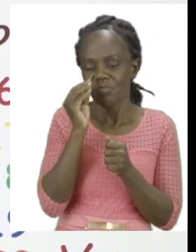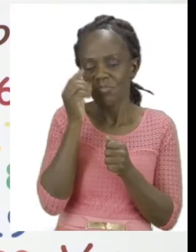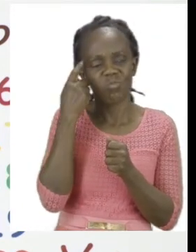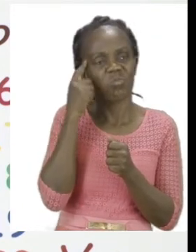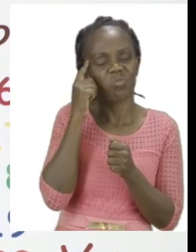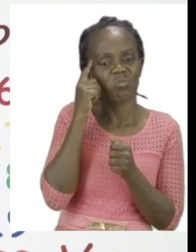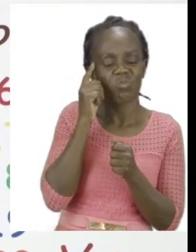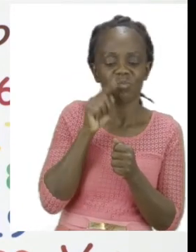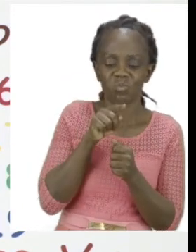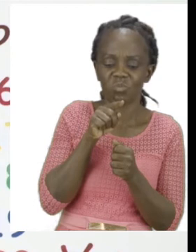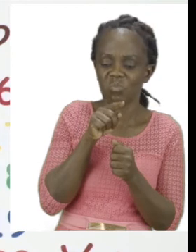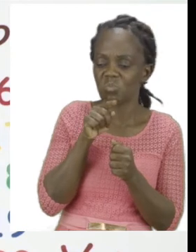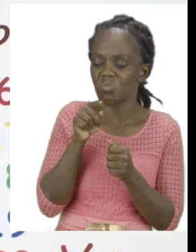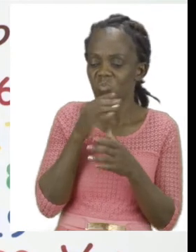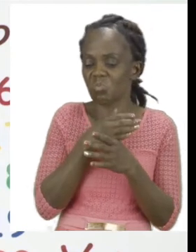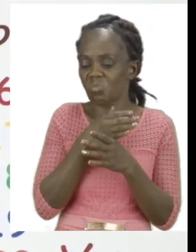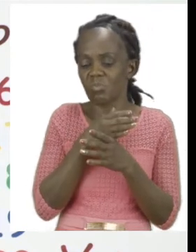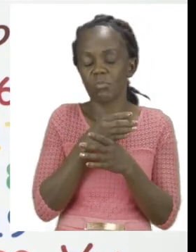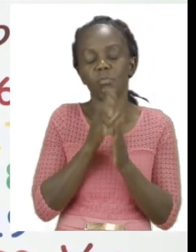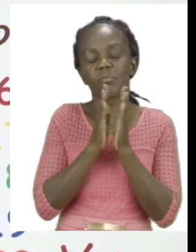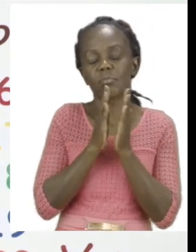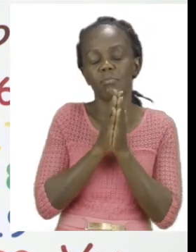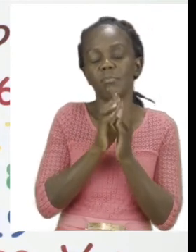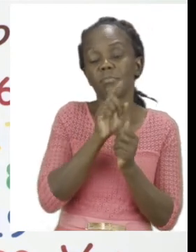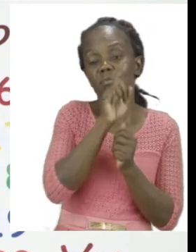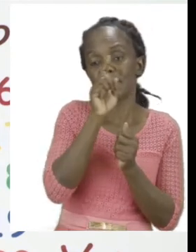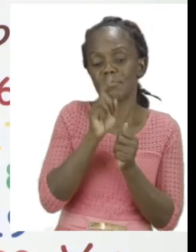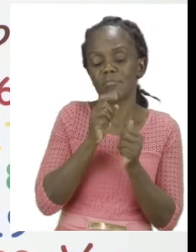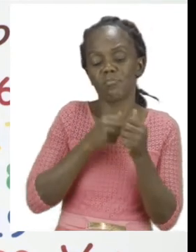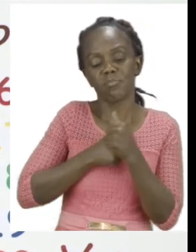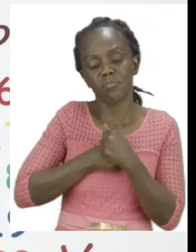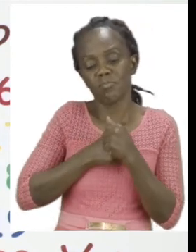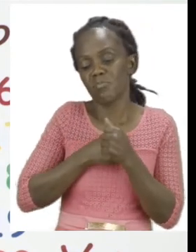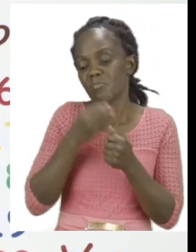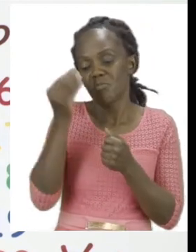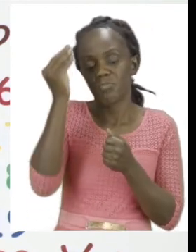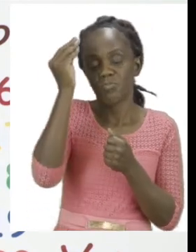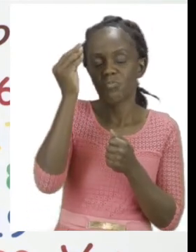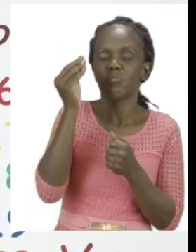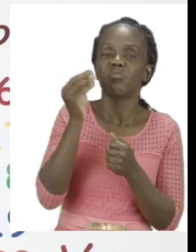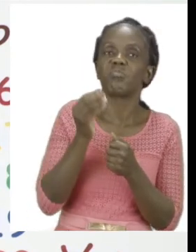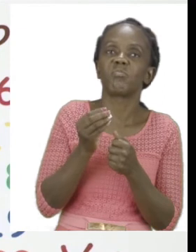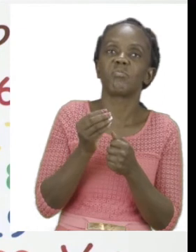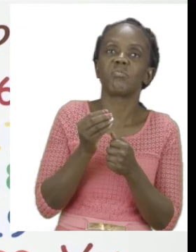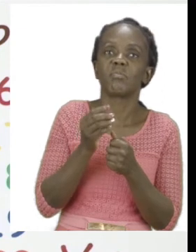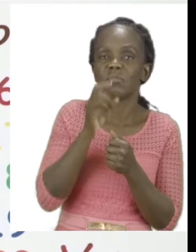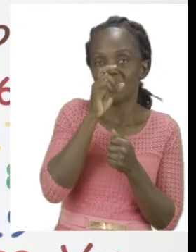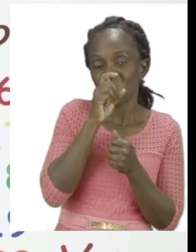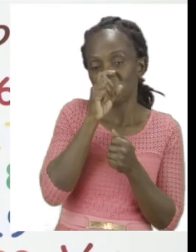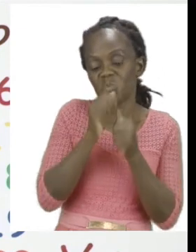you can always ask an adult for help. Just make sure you end up doing your work